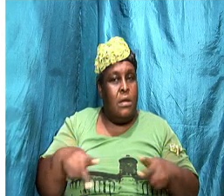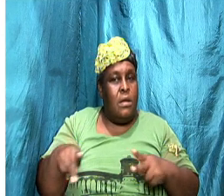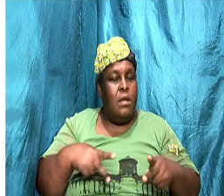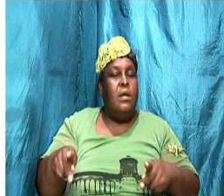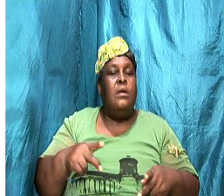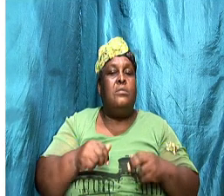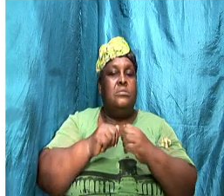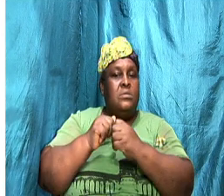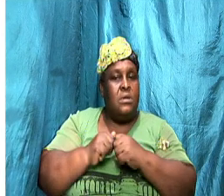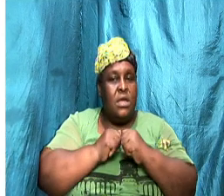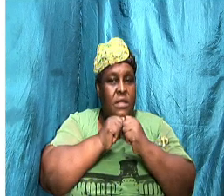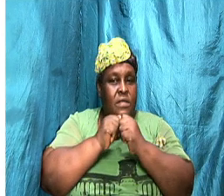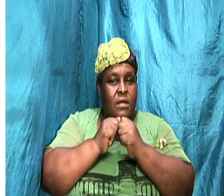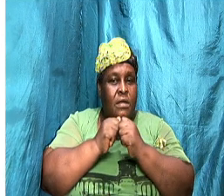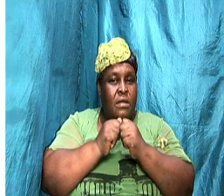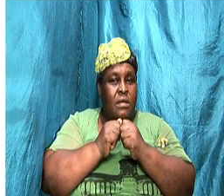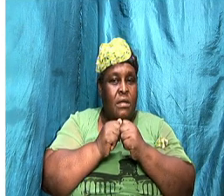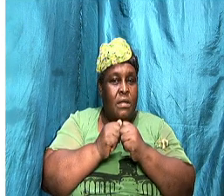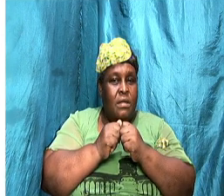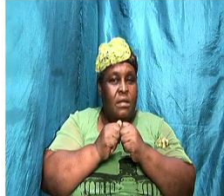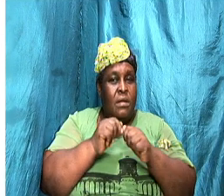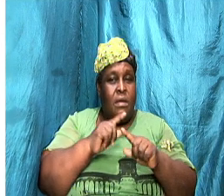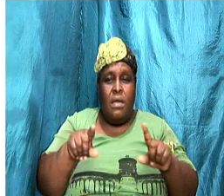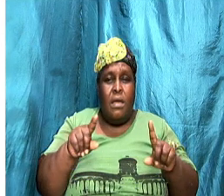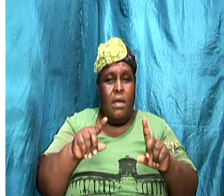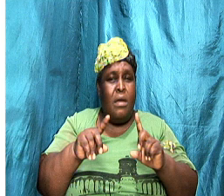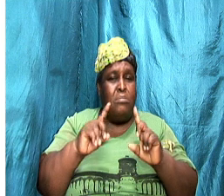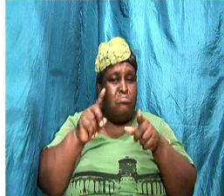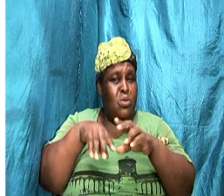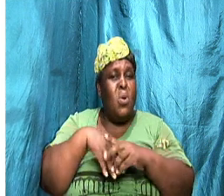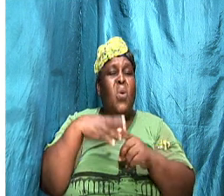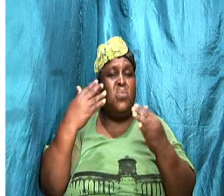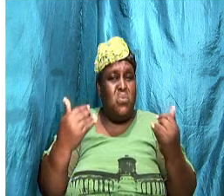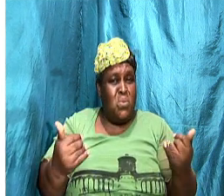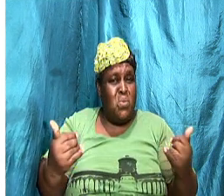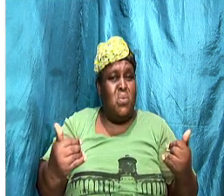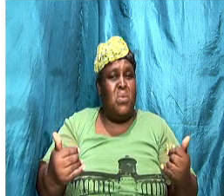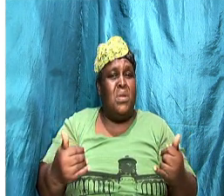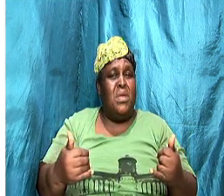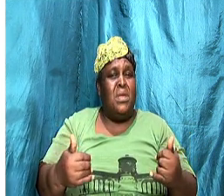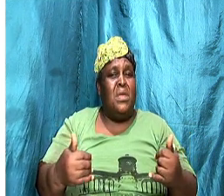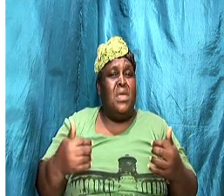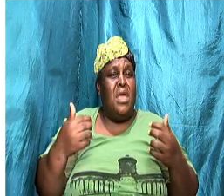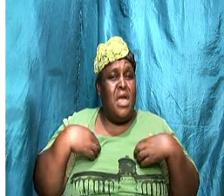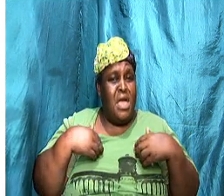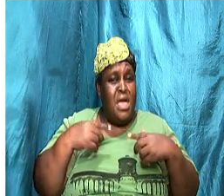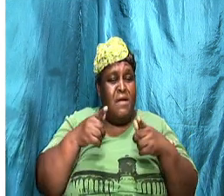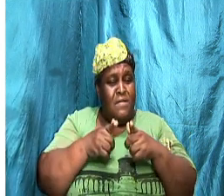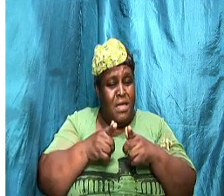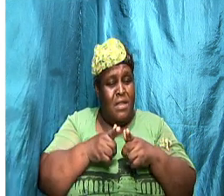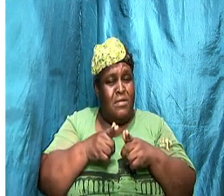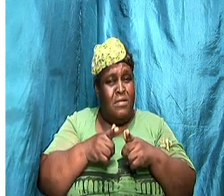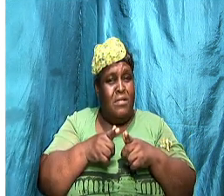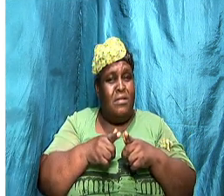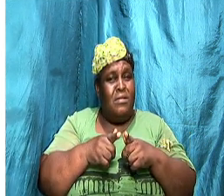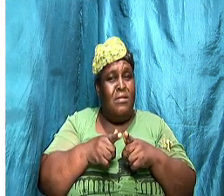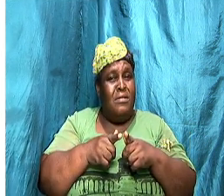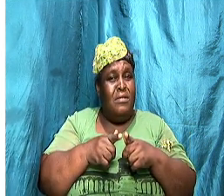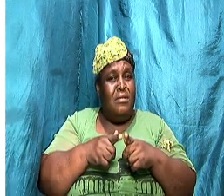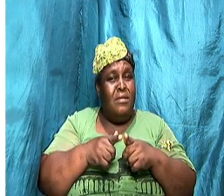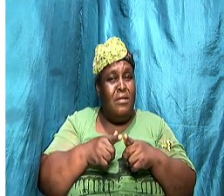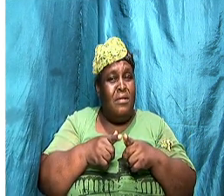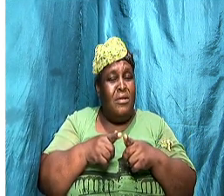picnic together we can't go out now but you can have a little picnic in your yard you can have a little jerk out in your yard you know